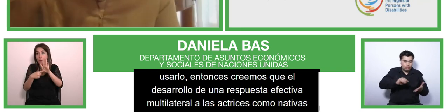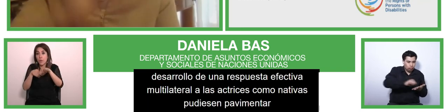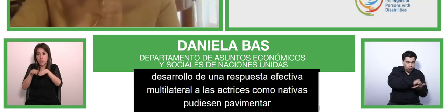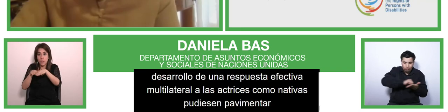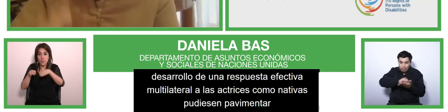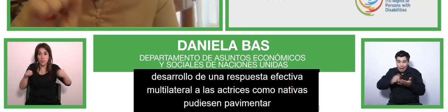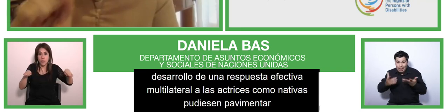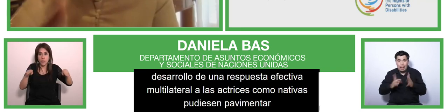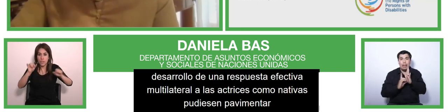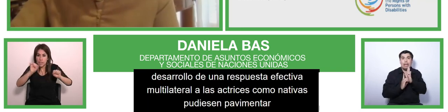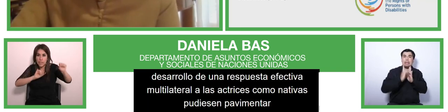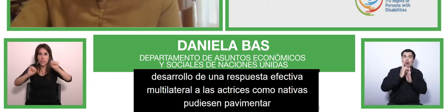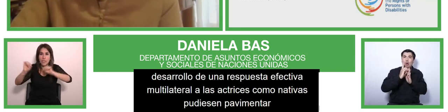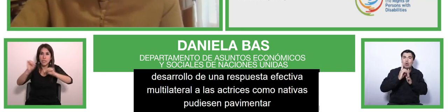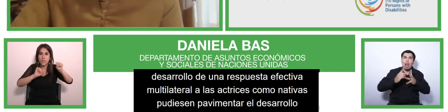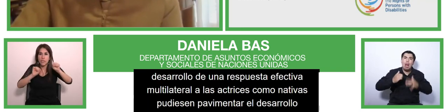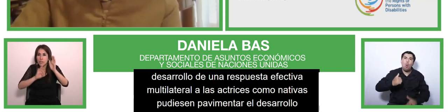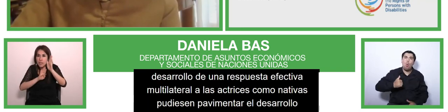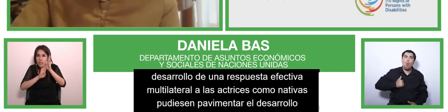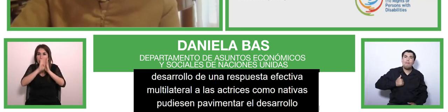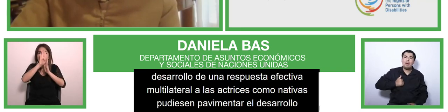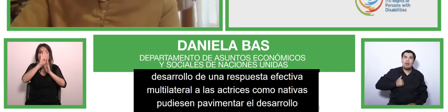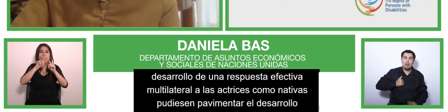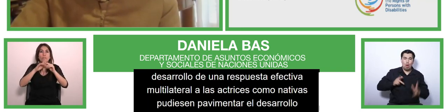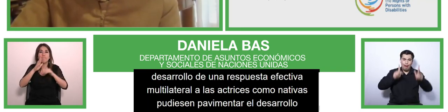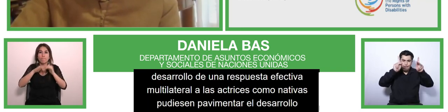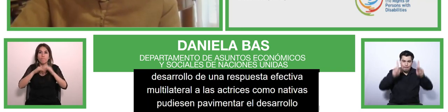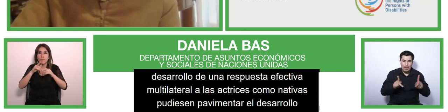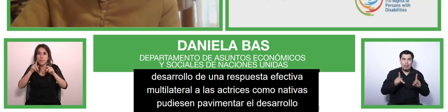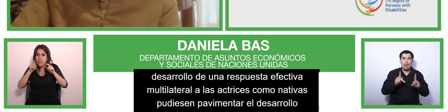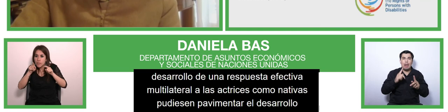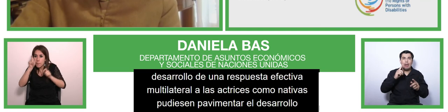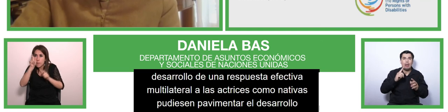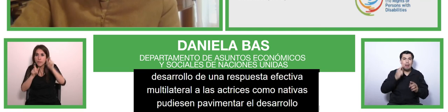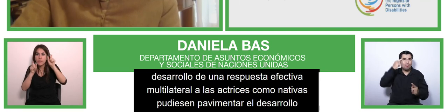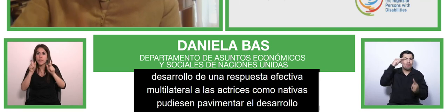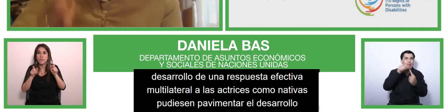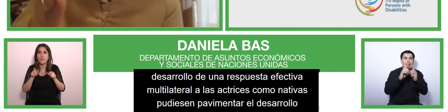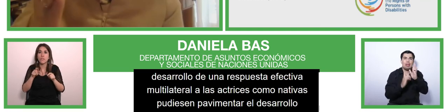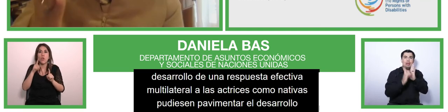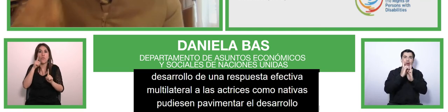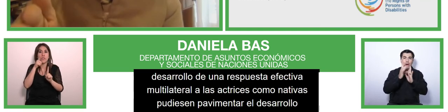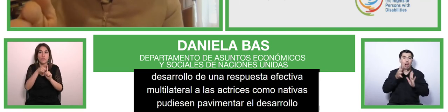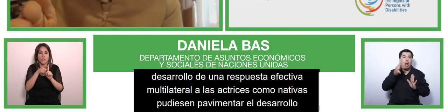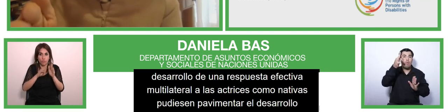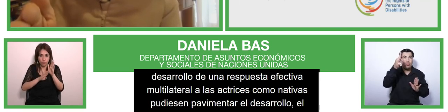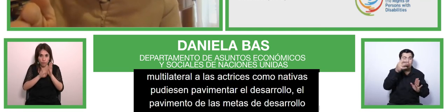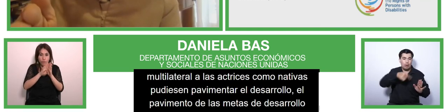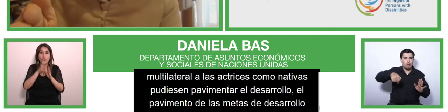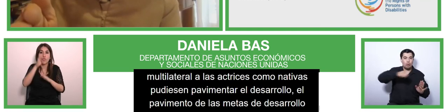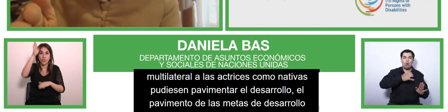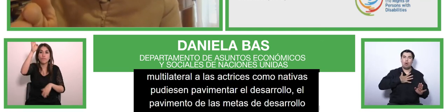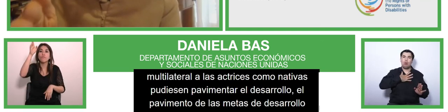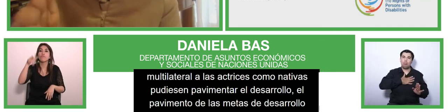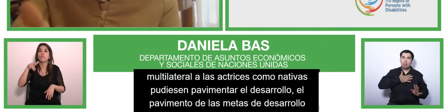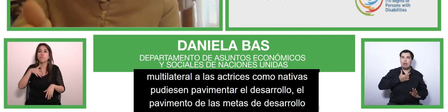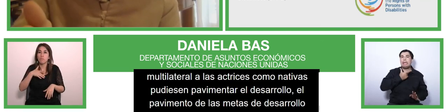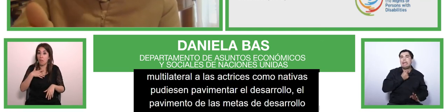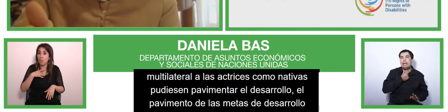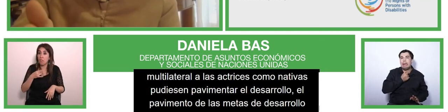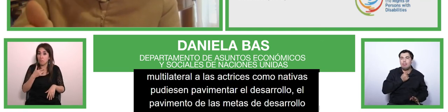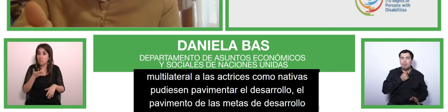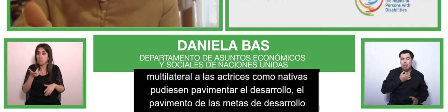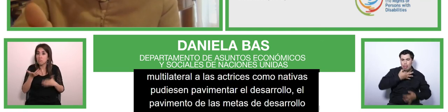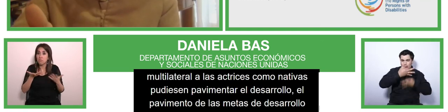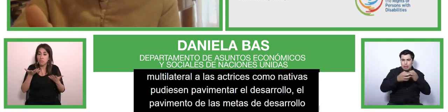for thinking about what kind of future we want when it comes to inclusive education. So, with your engagement, your